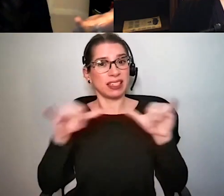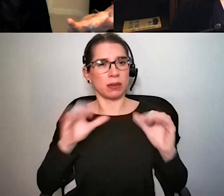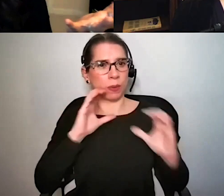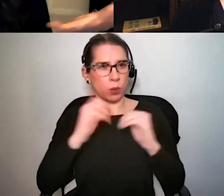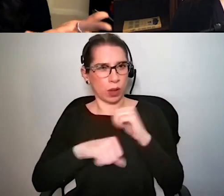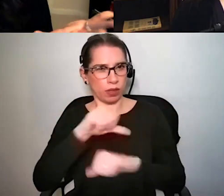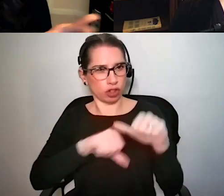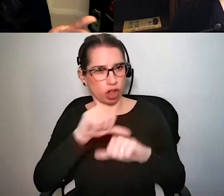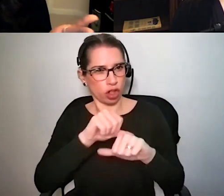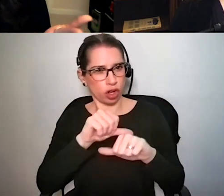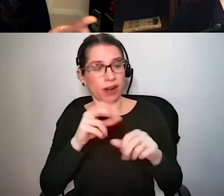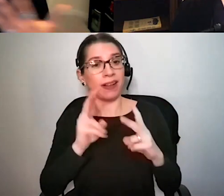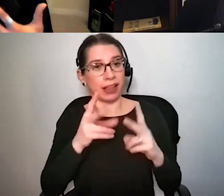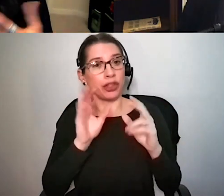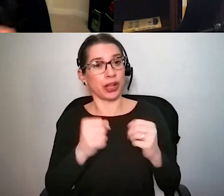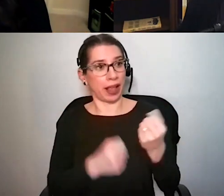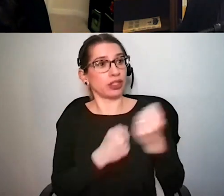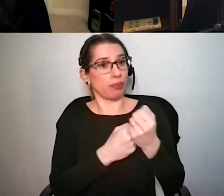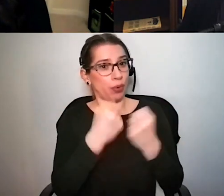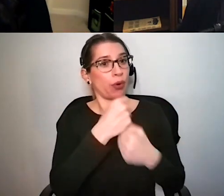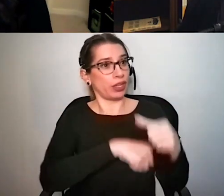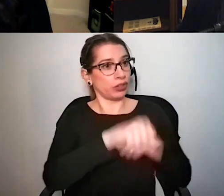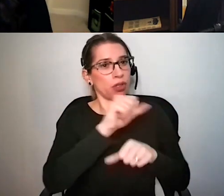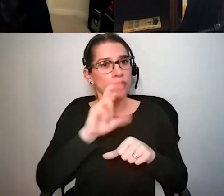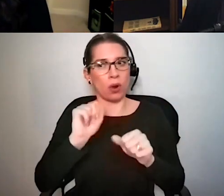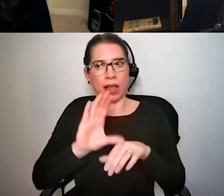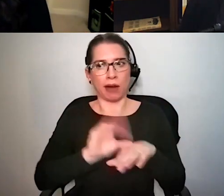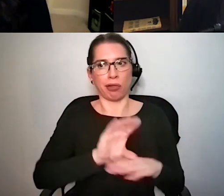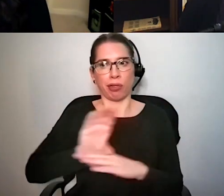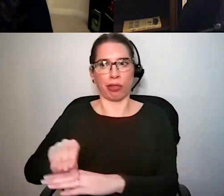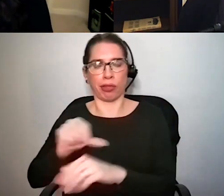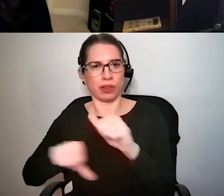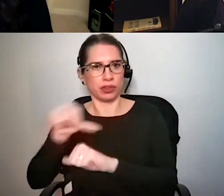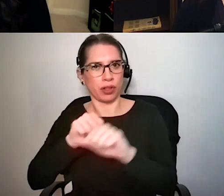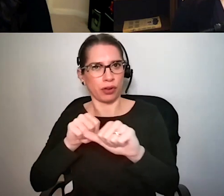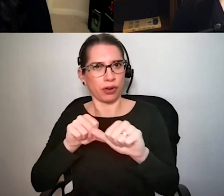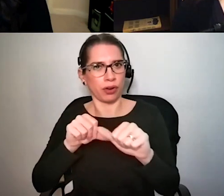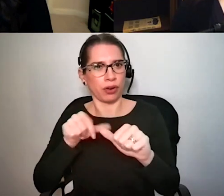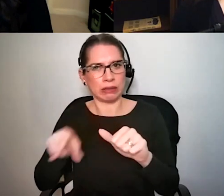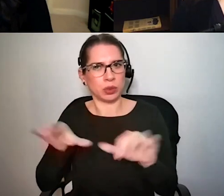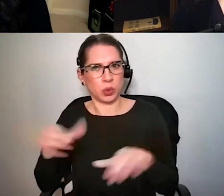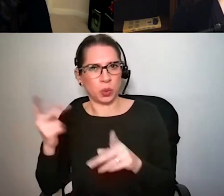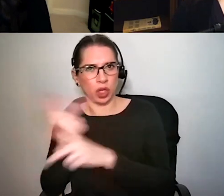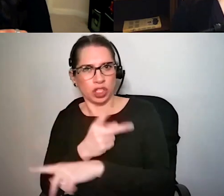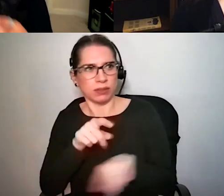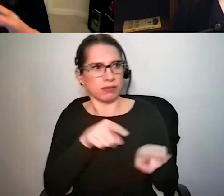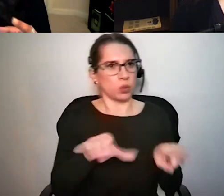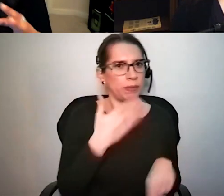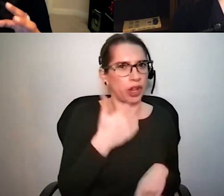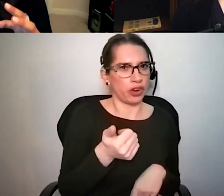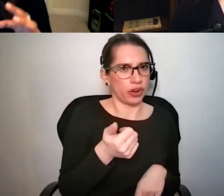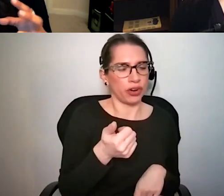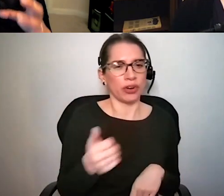enhance them both from uh to do a better job and so I think one of the things that has come out of research recently is that the